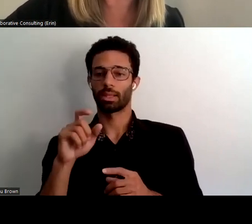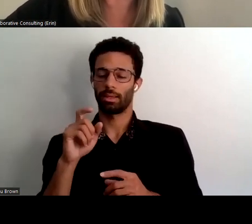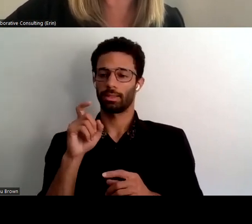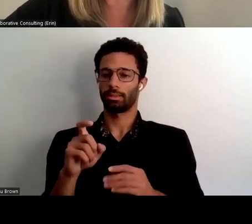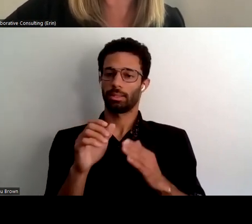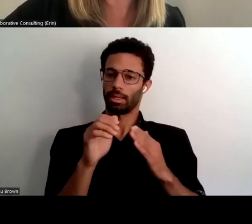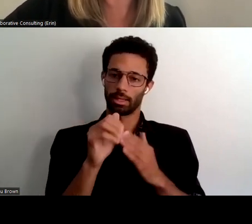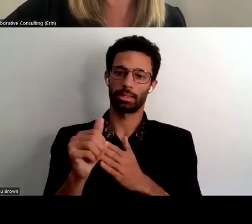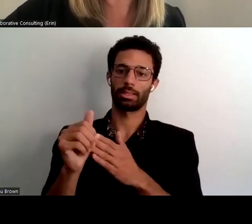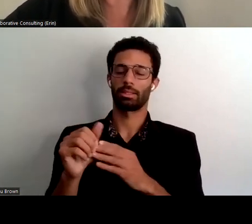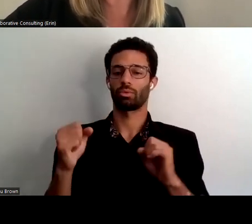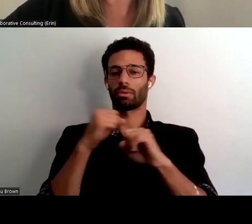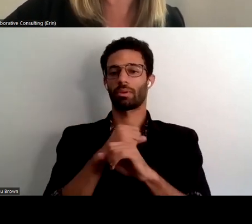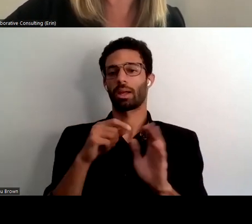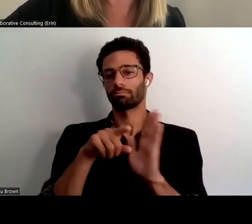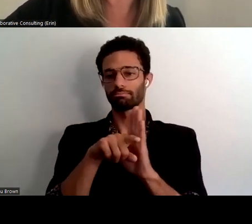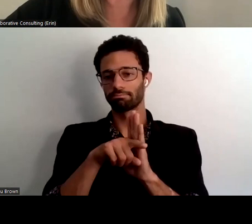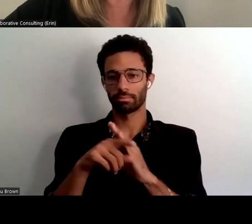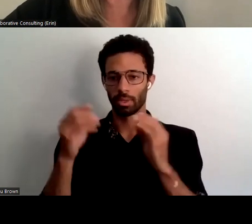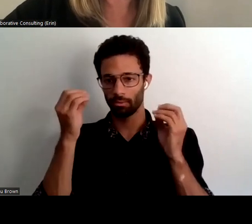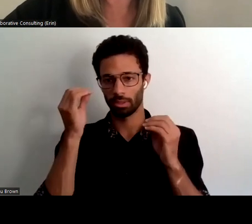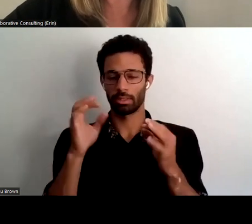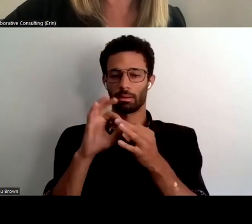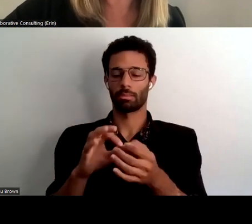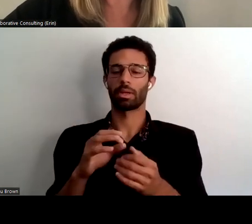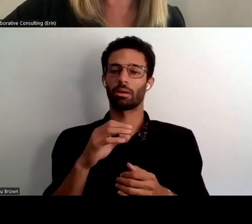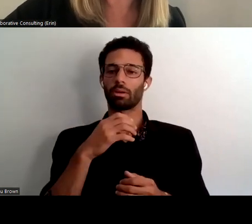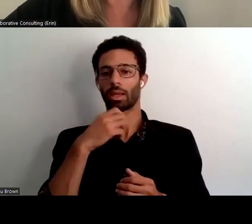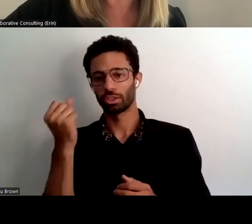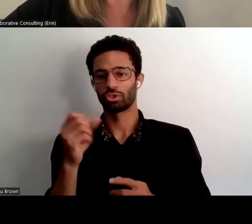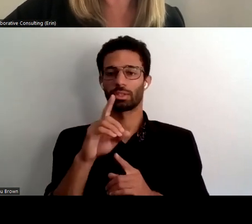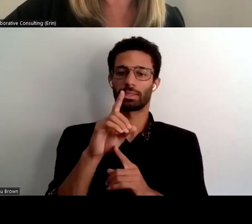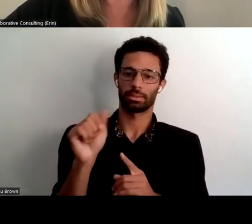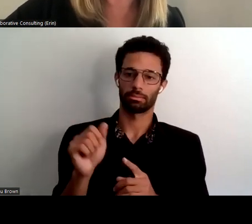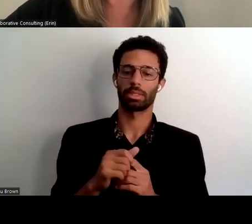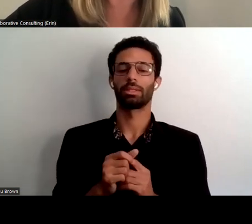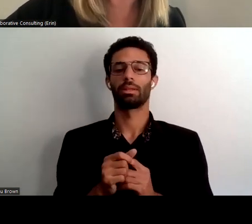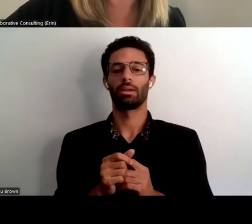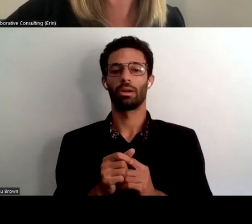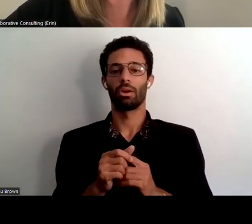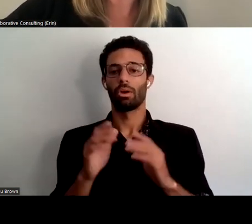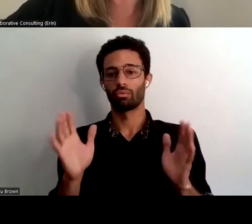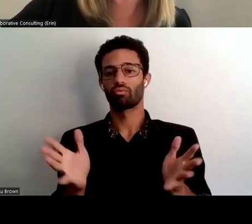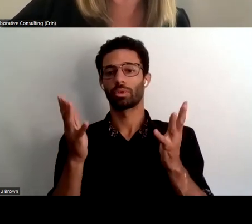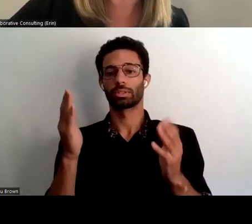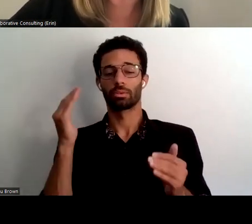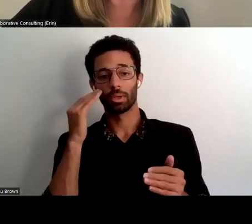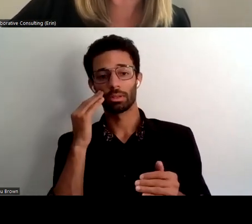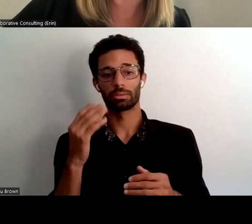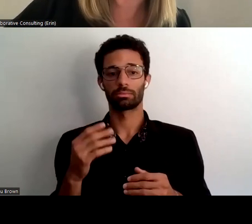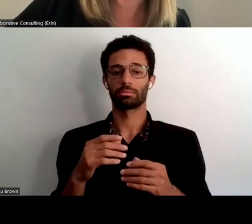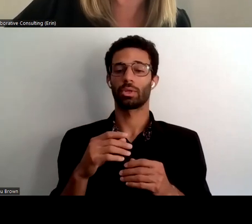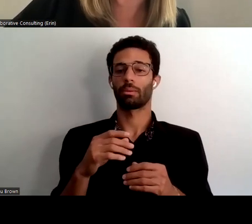combating negative stigmas associated with aging and disability uh so again raising awareness promoting help seeking and proactive